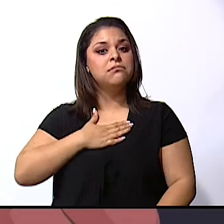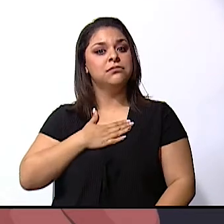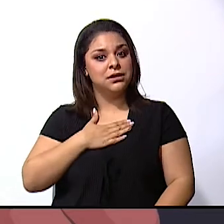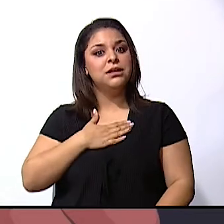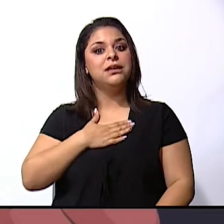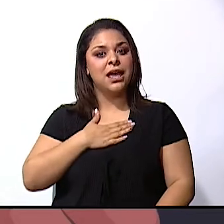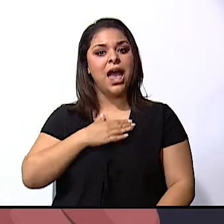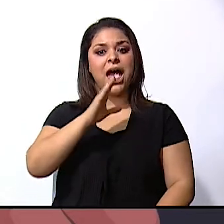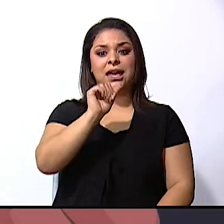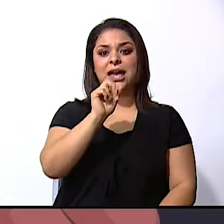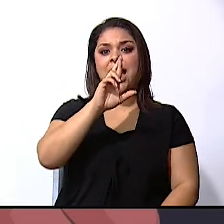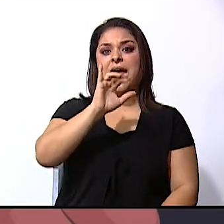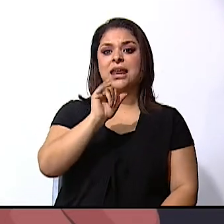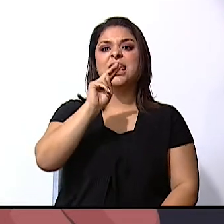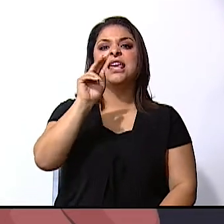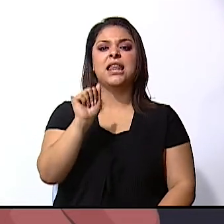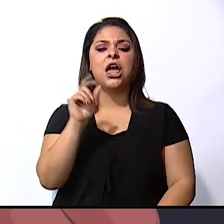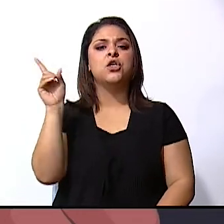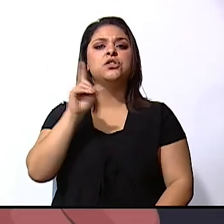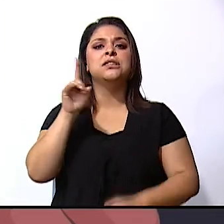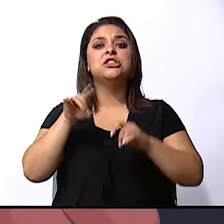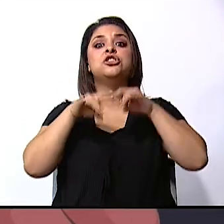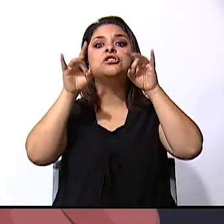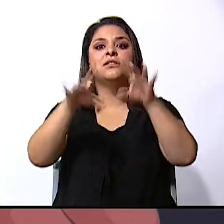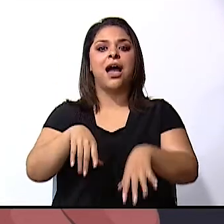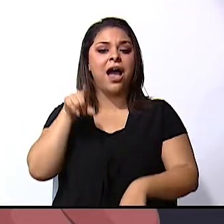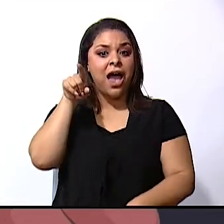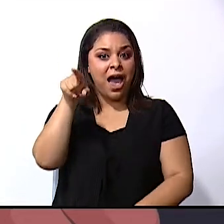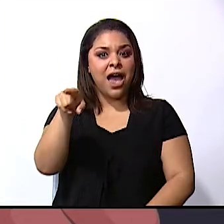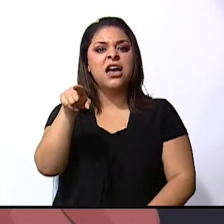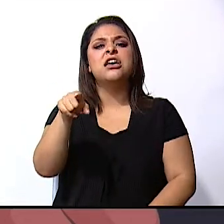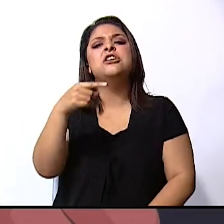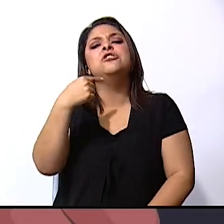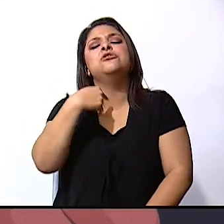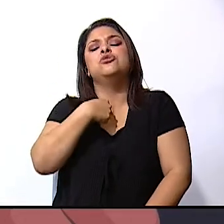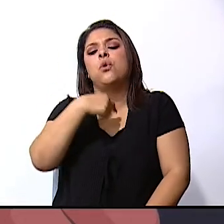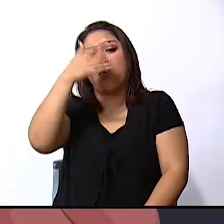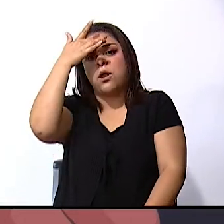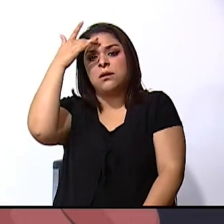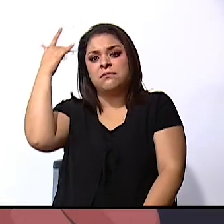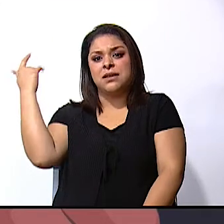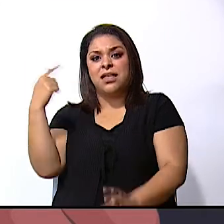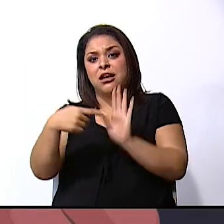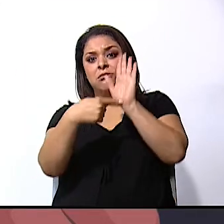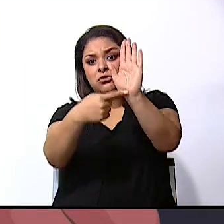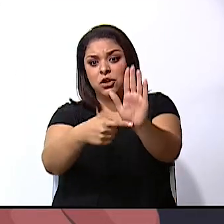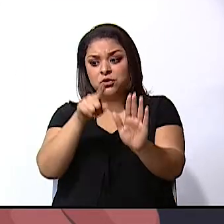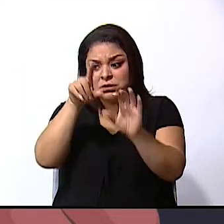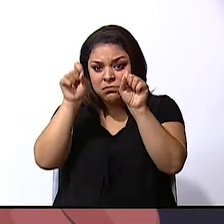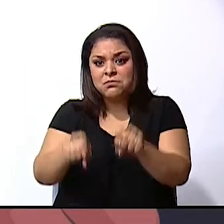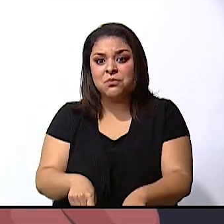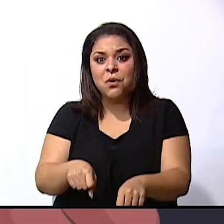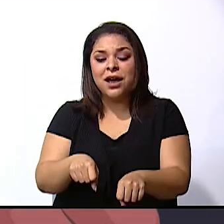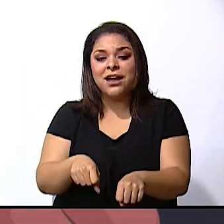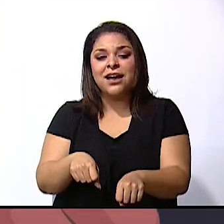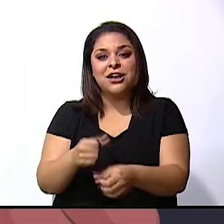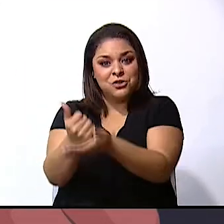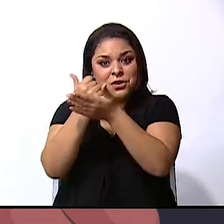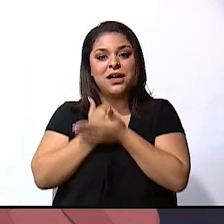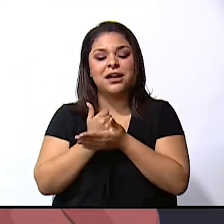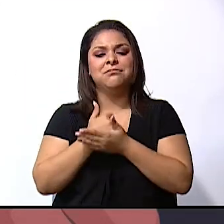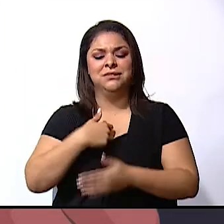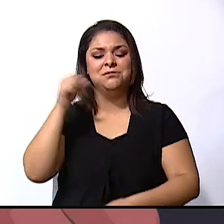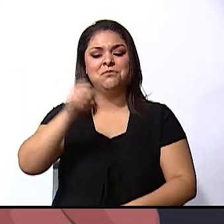Karina in Australia, and I forgot to reply it. Can you help me out? Yes, I can,